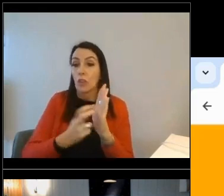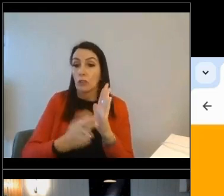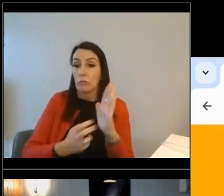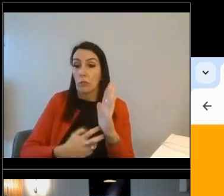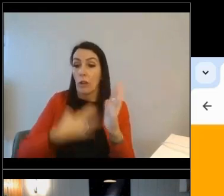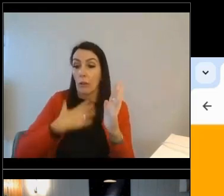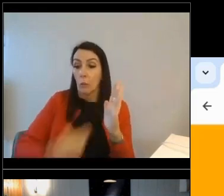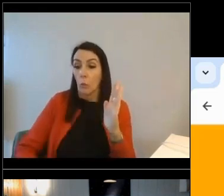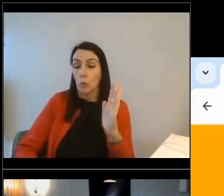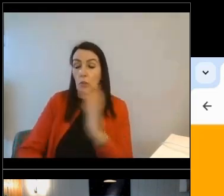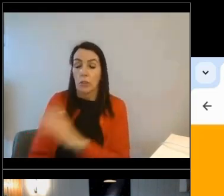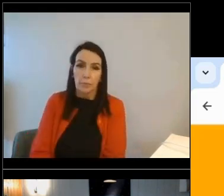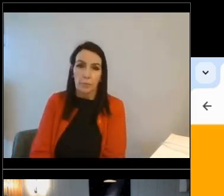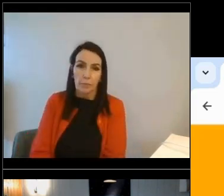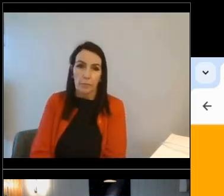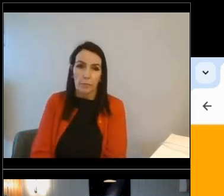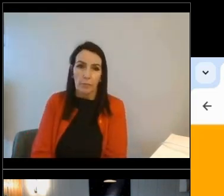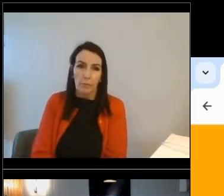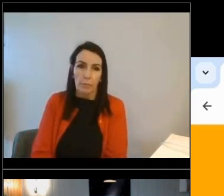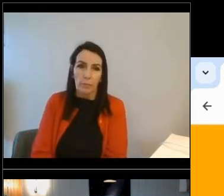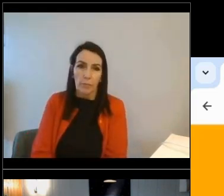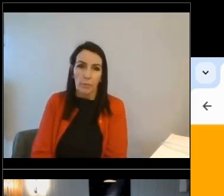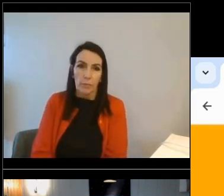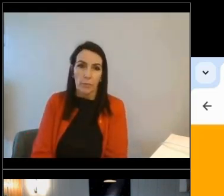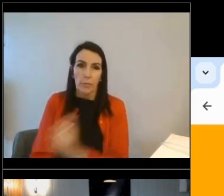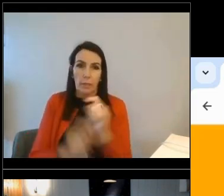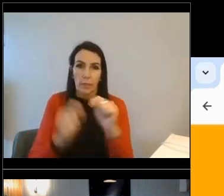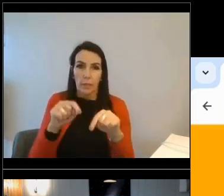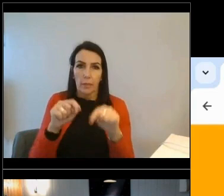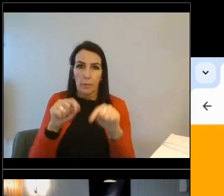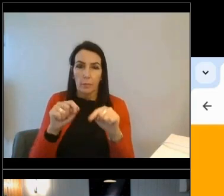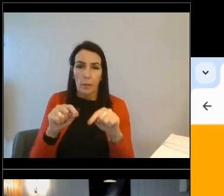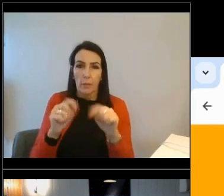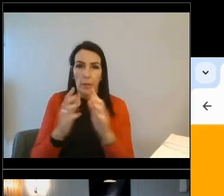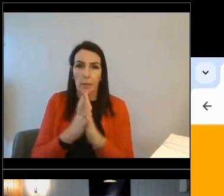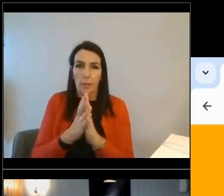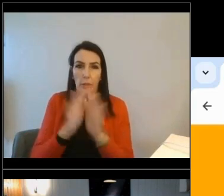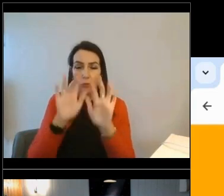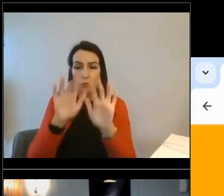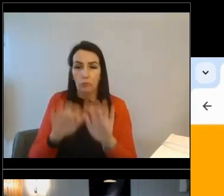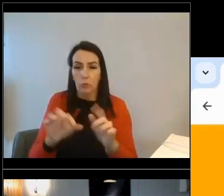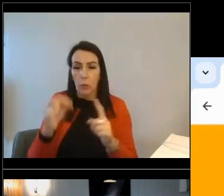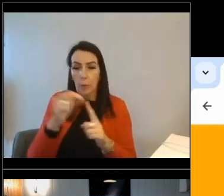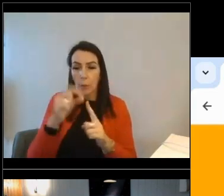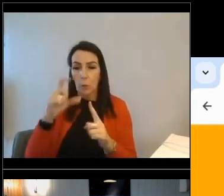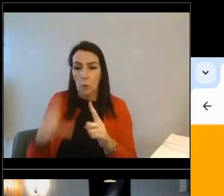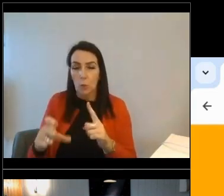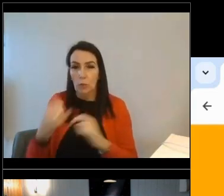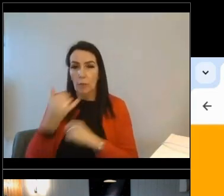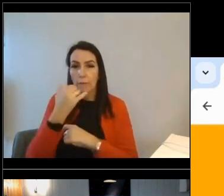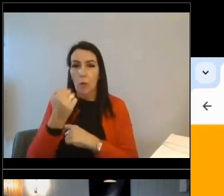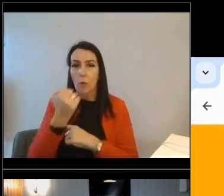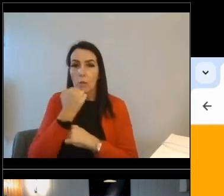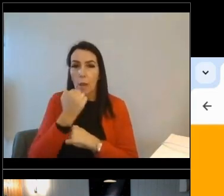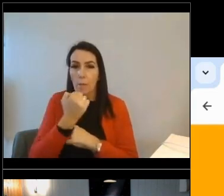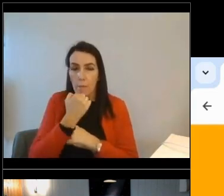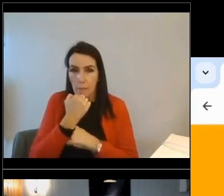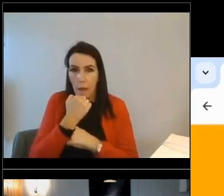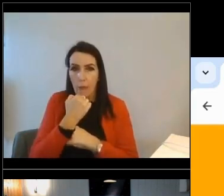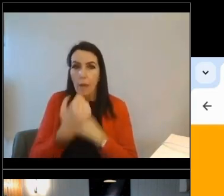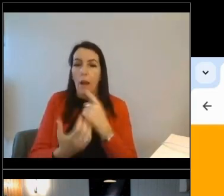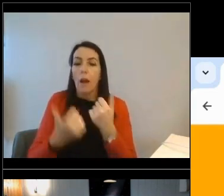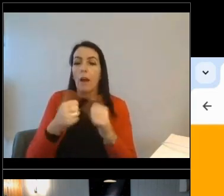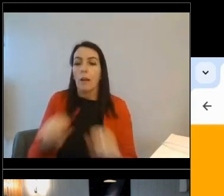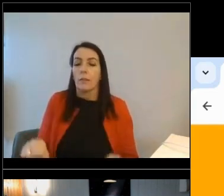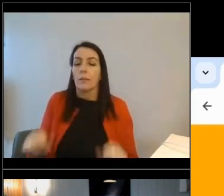registration at a later point. But this front end, the customer has entered the postcode at home number, and we found their address through